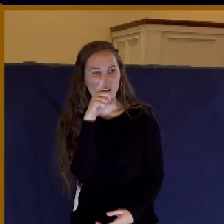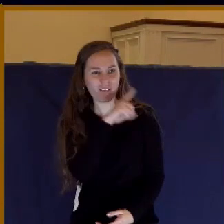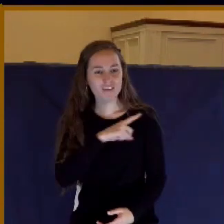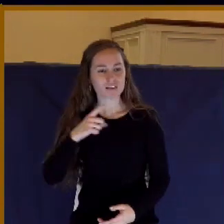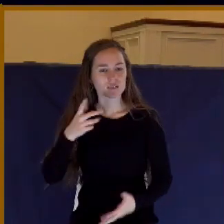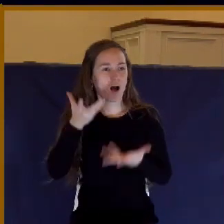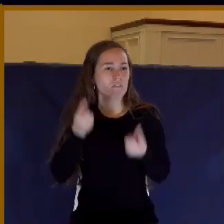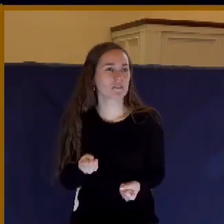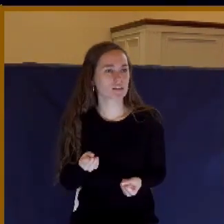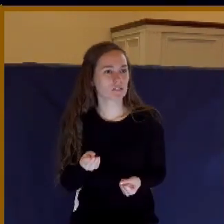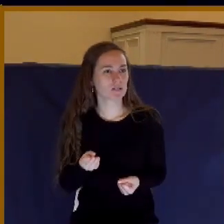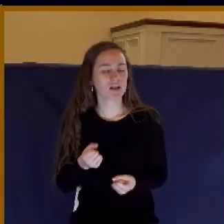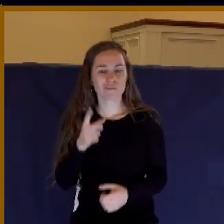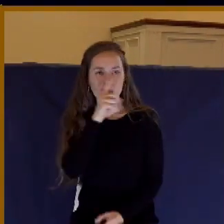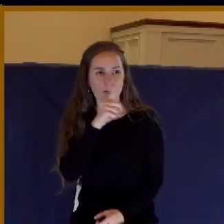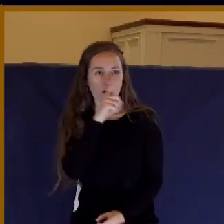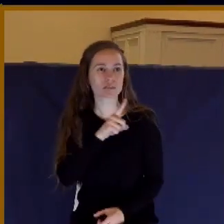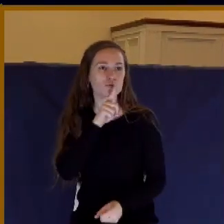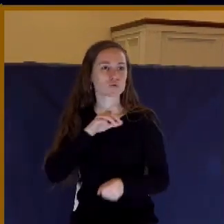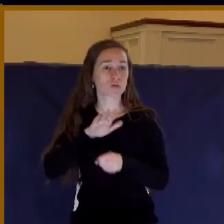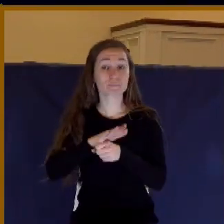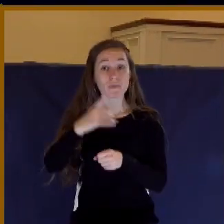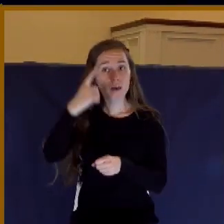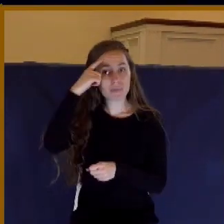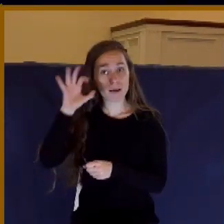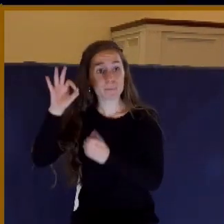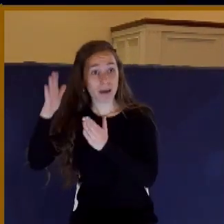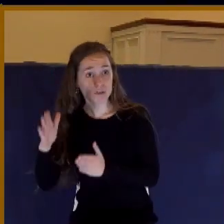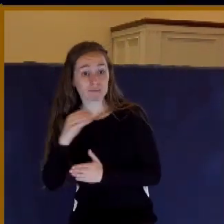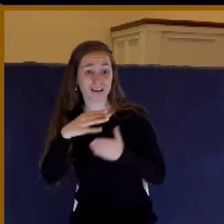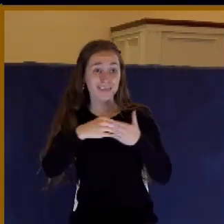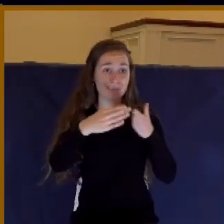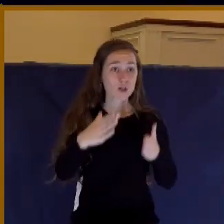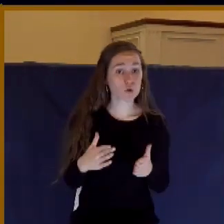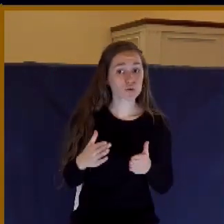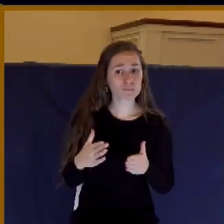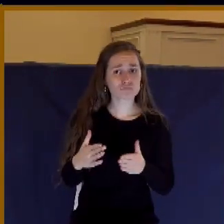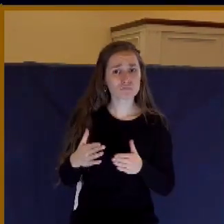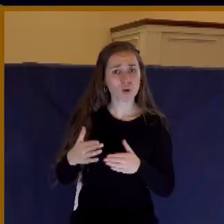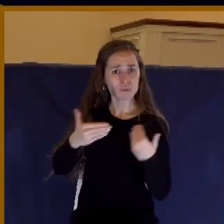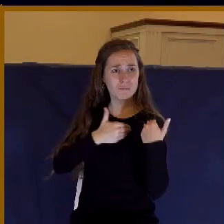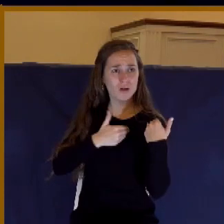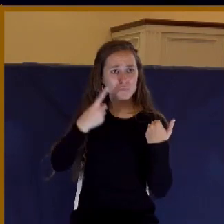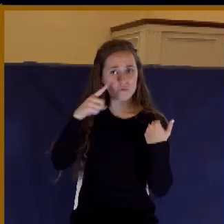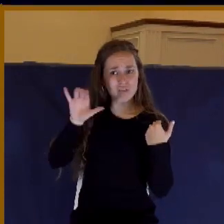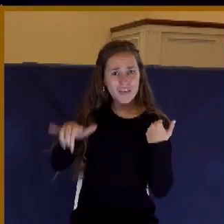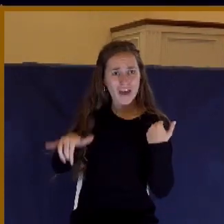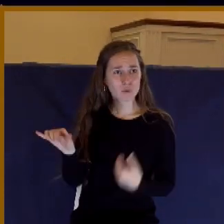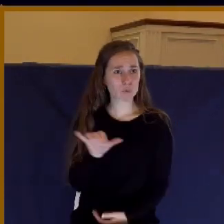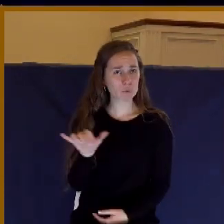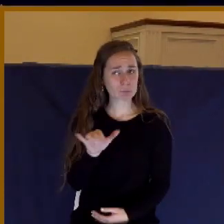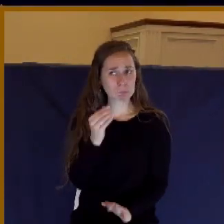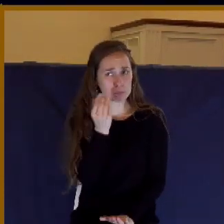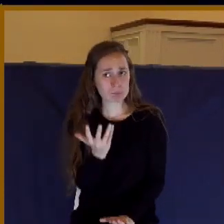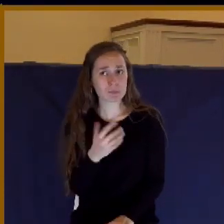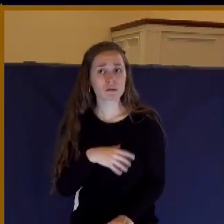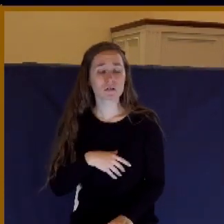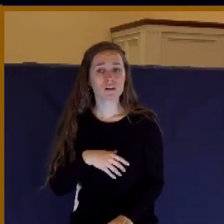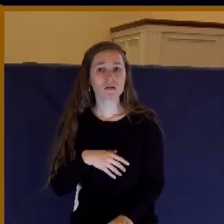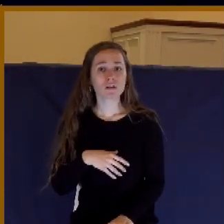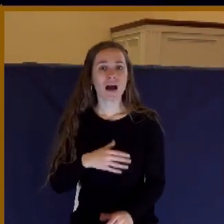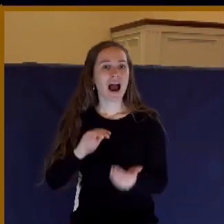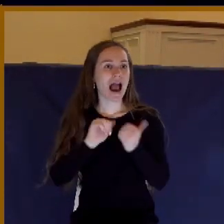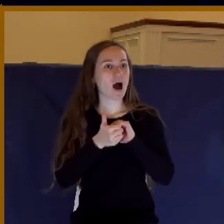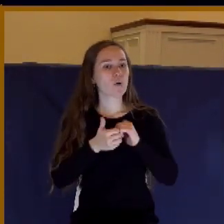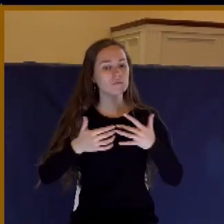And I feel that preachers and churches are partly responsible for this. I think it's because of the way the typical church operates.